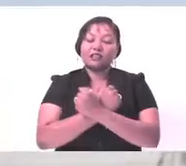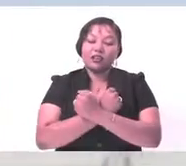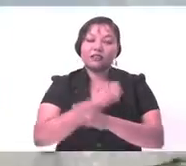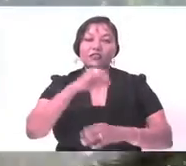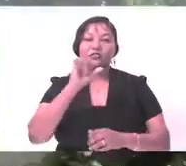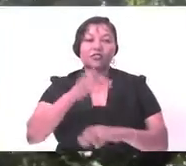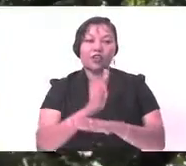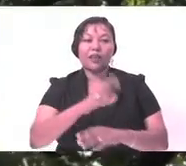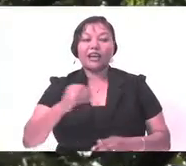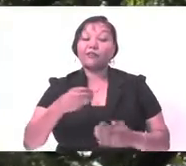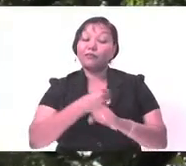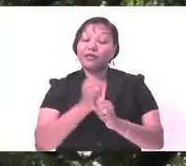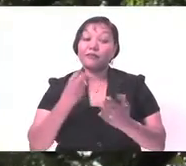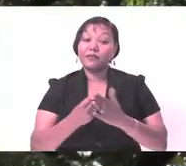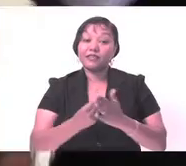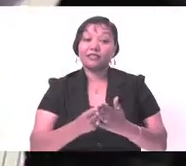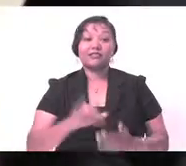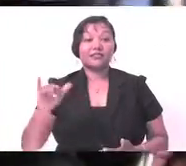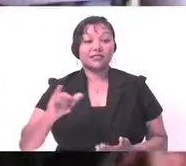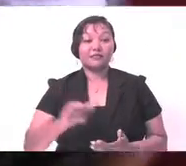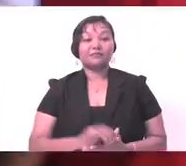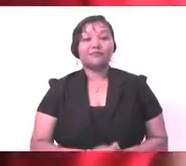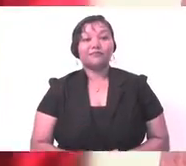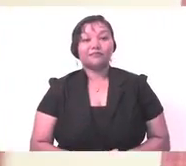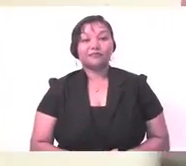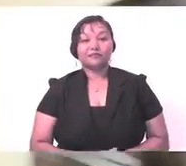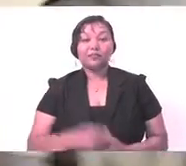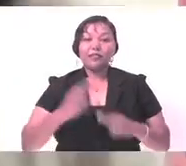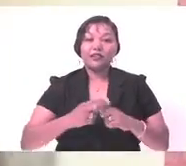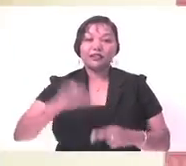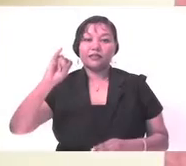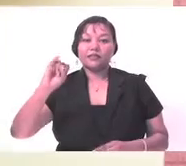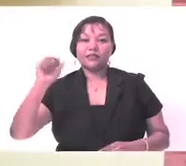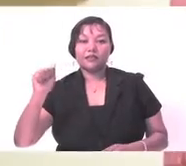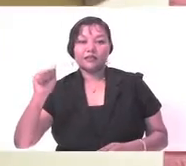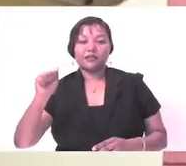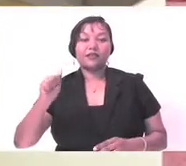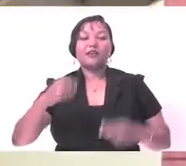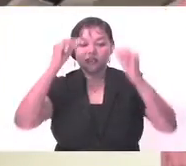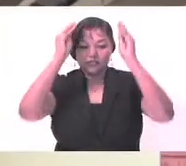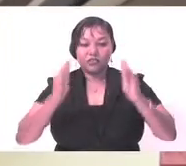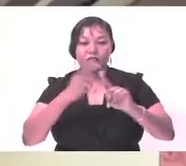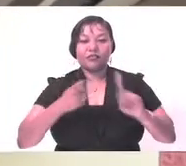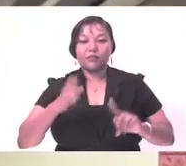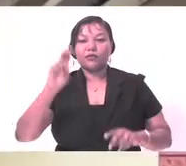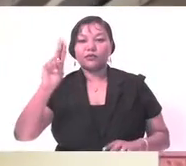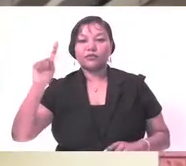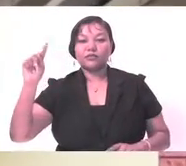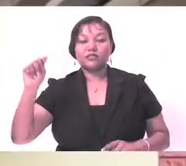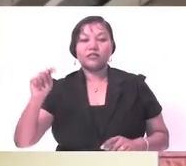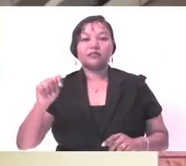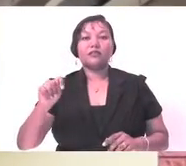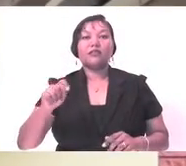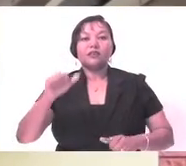and, at the same time, making a living from it. My name is Ian Alley and I'm a lecturer at the UTT Diploma